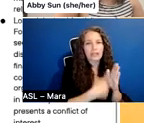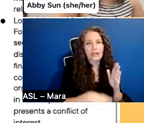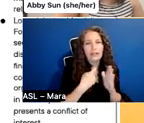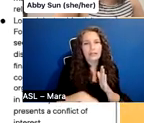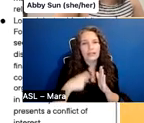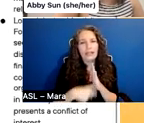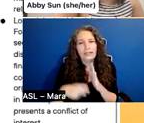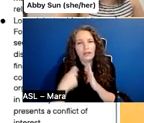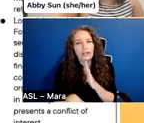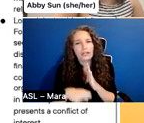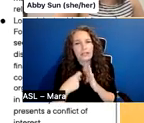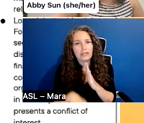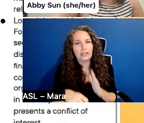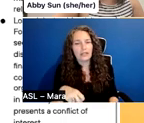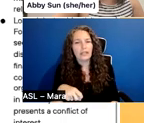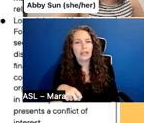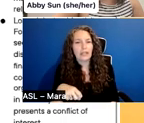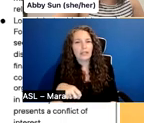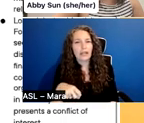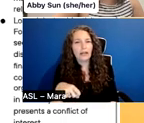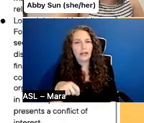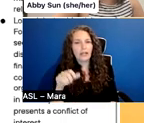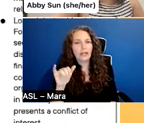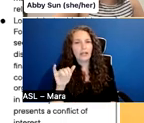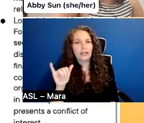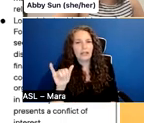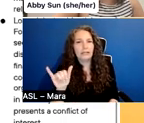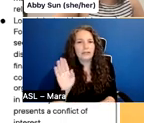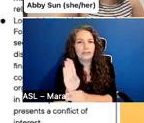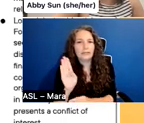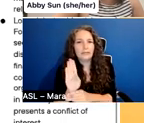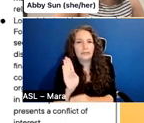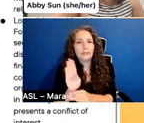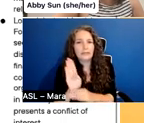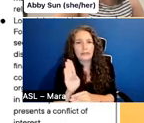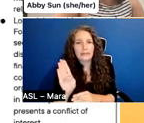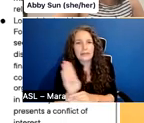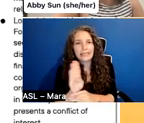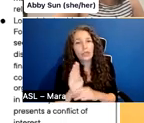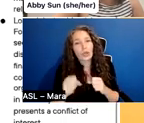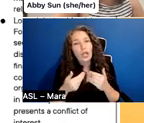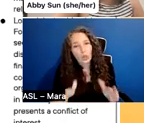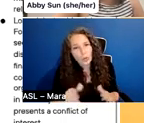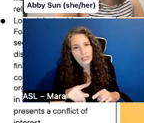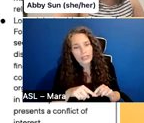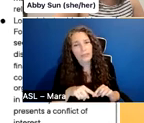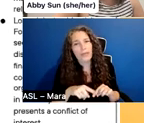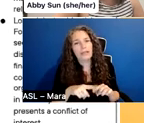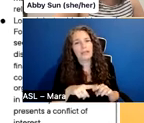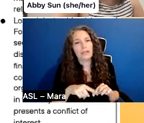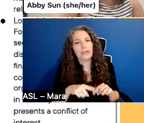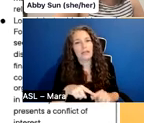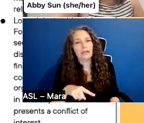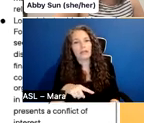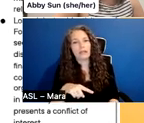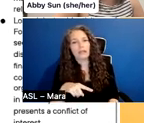you lose. So this is related to incurring potential financial debt. You lose personal financial stability, um, your credit